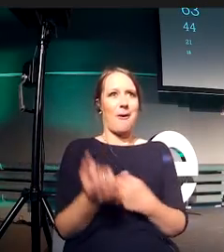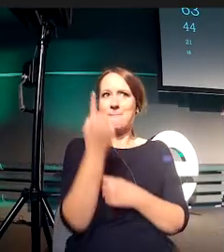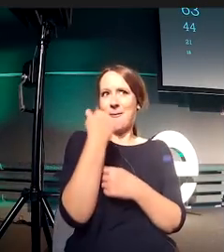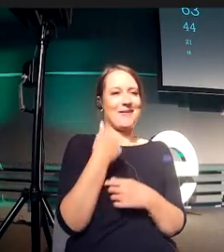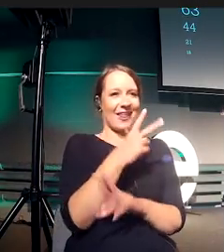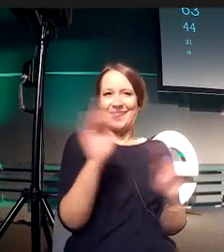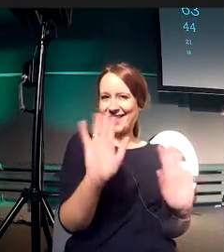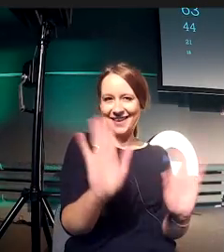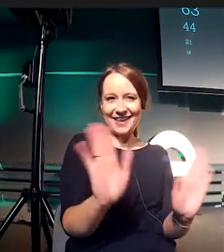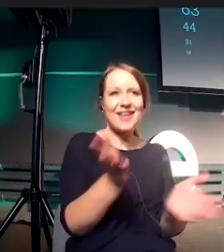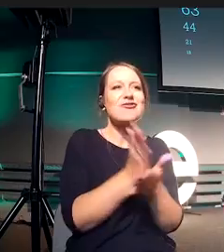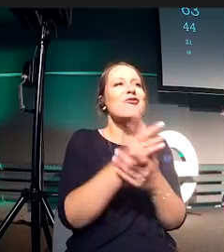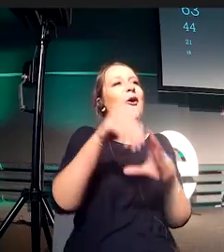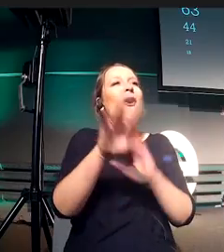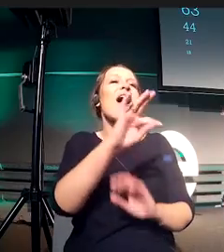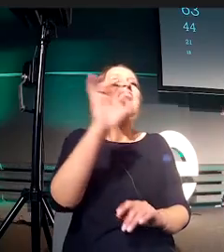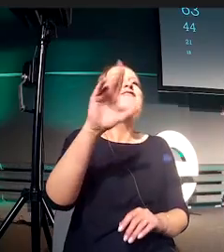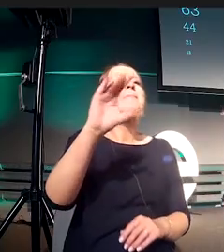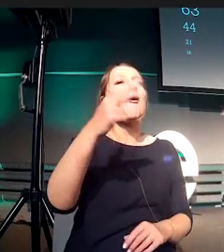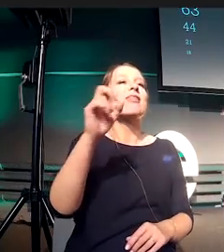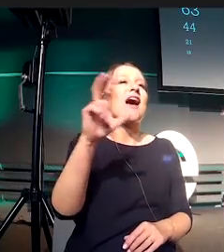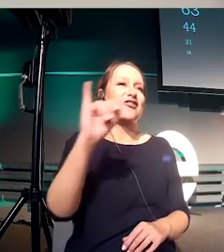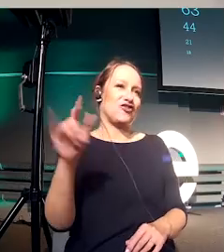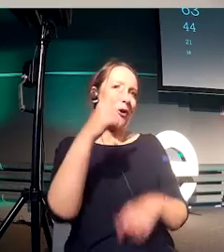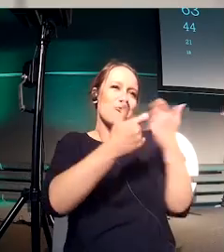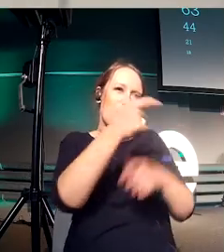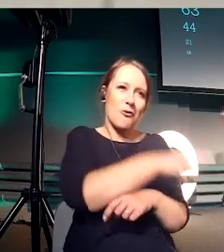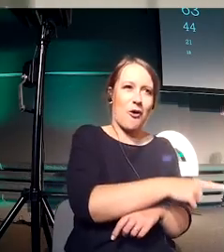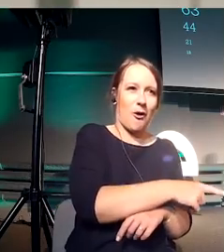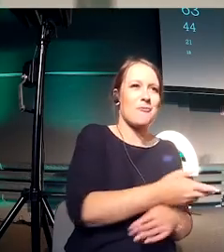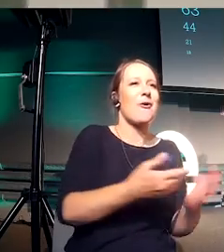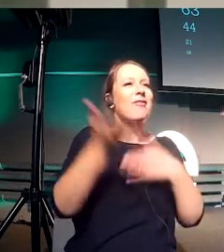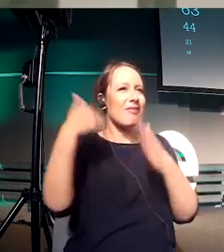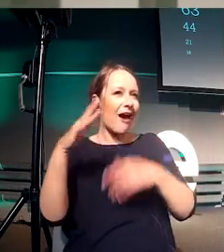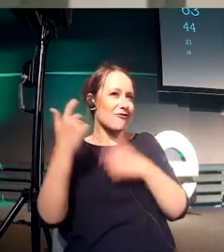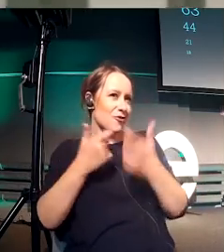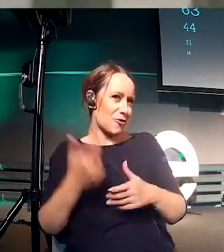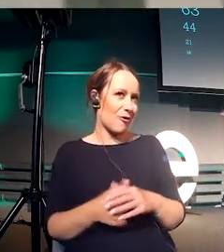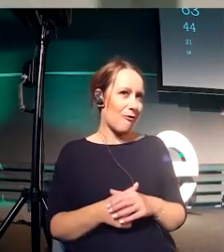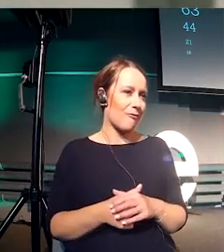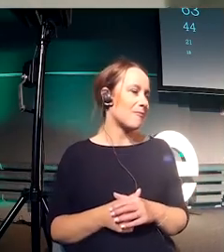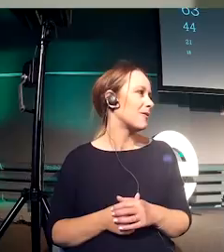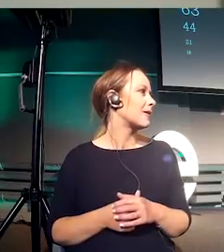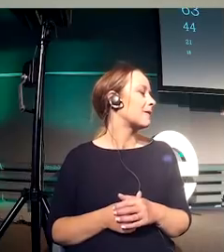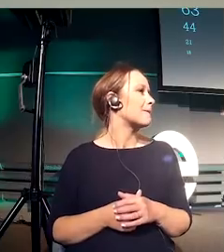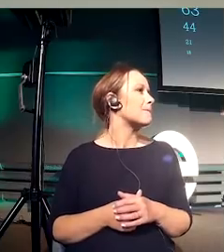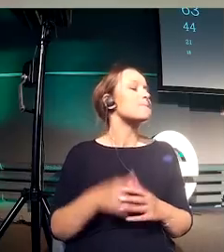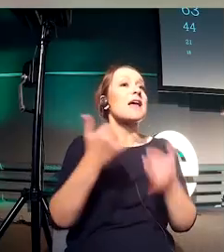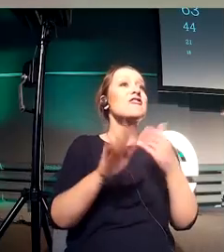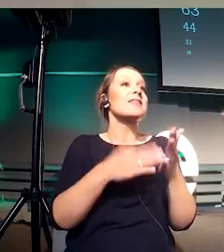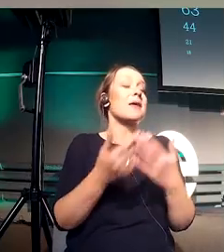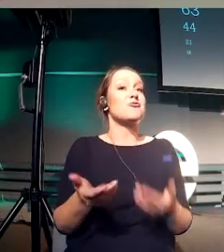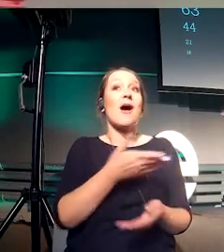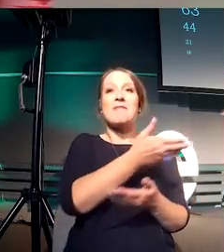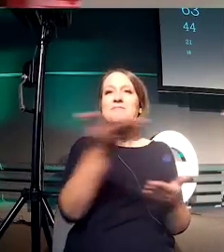13, 21, 44, 63, one of seven. If you're a young designer and you're struggling with typography